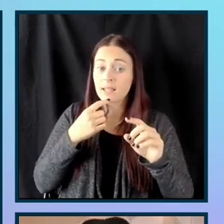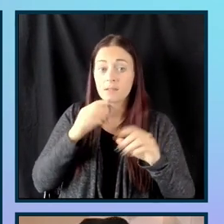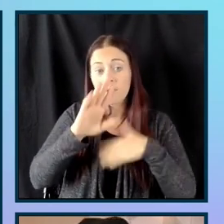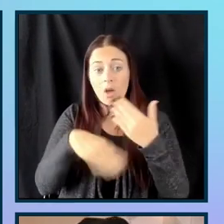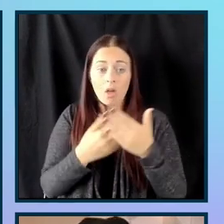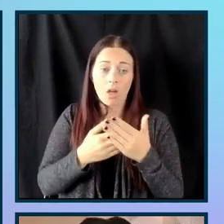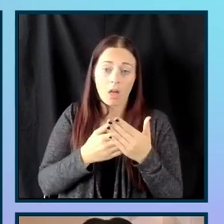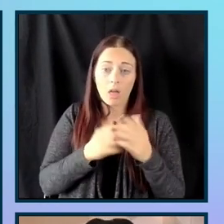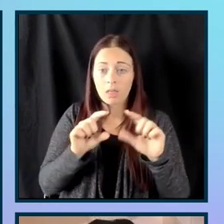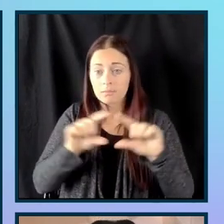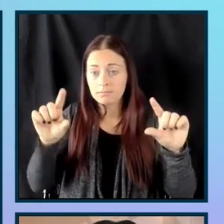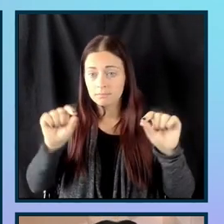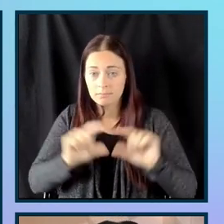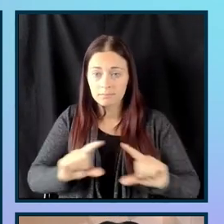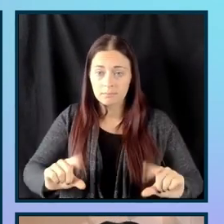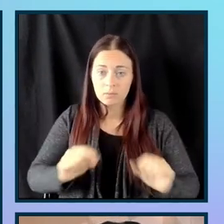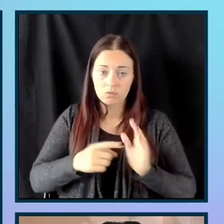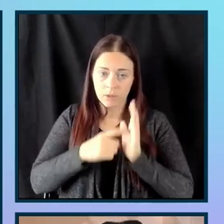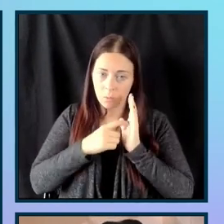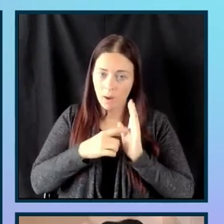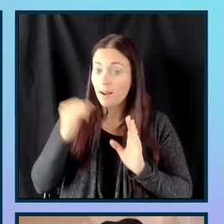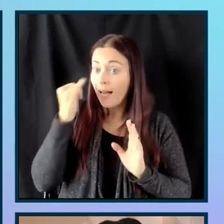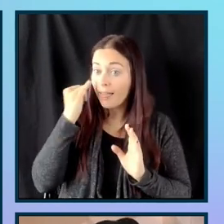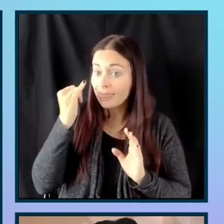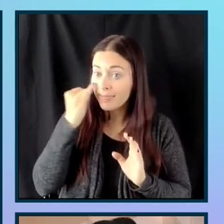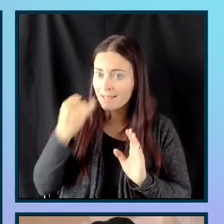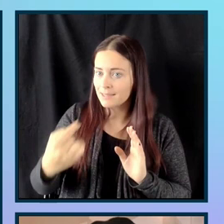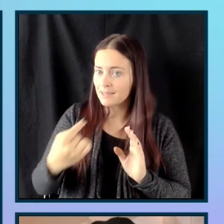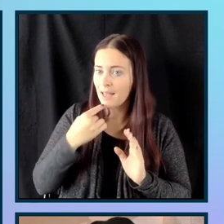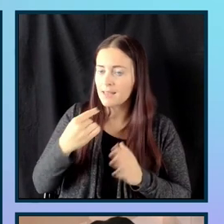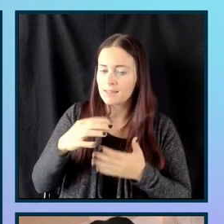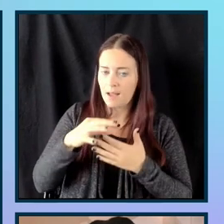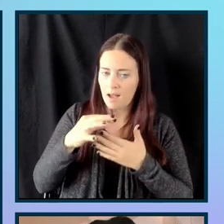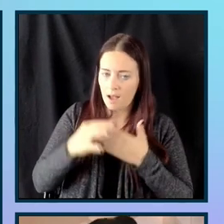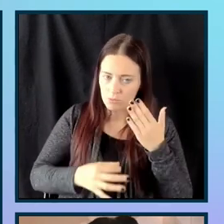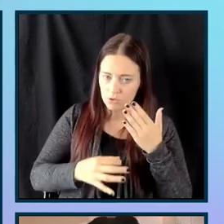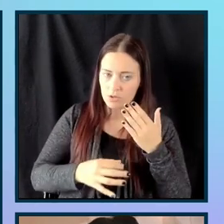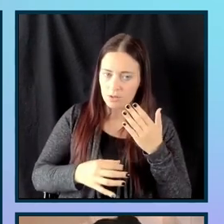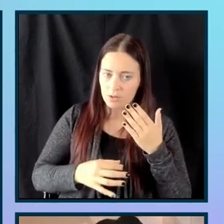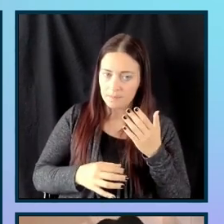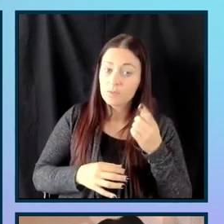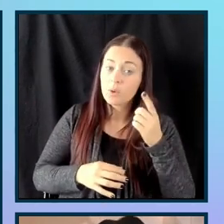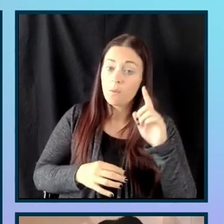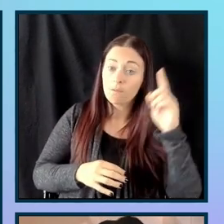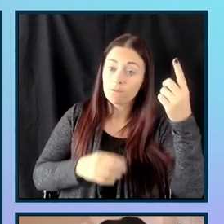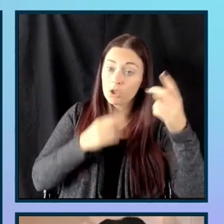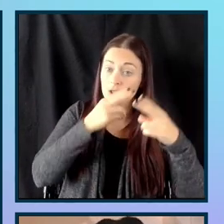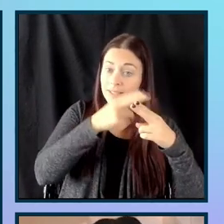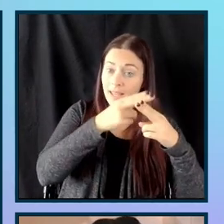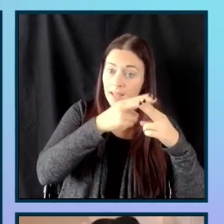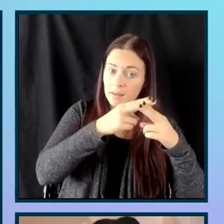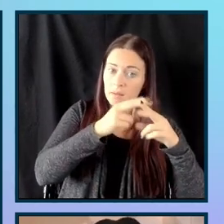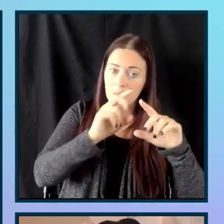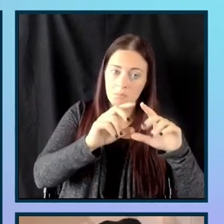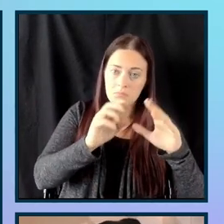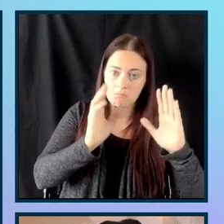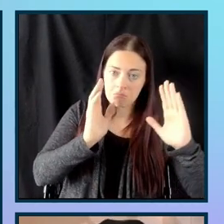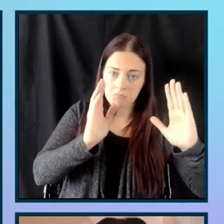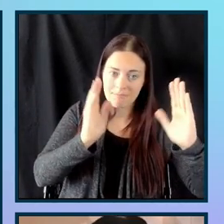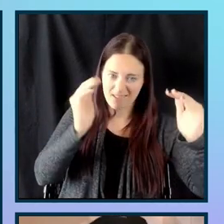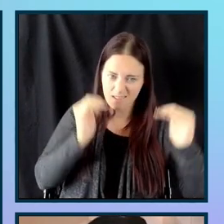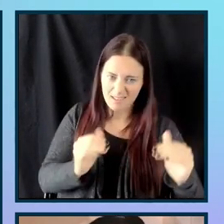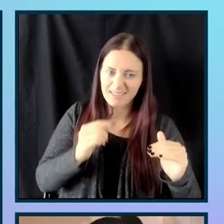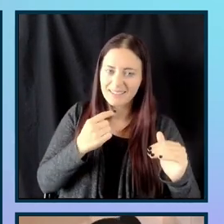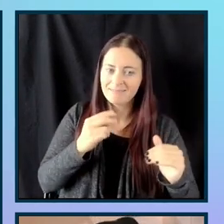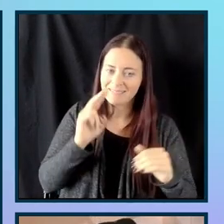unless marked optionals. And then we have the first name and then the last name has an optional inside the label. So, we could see